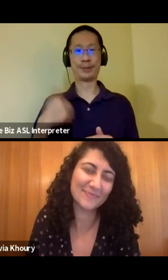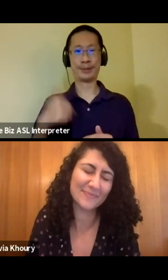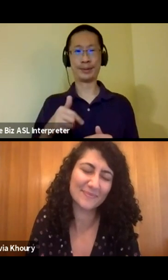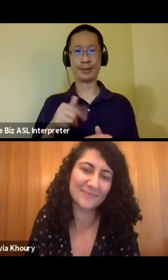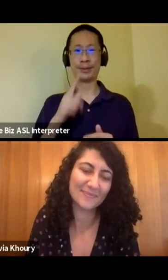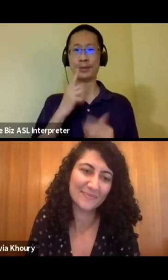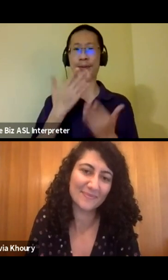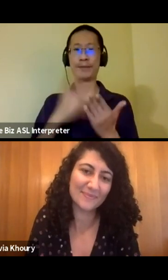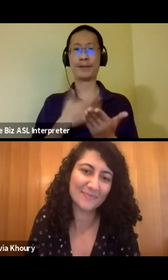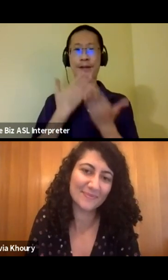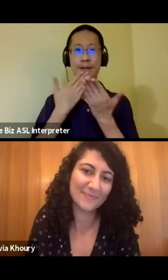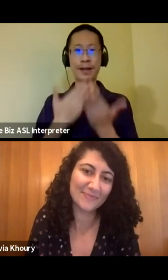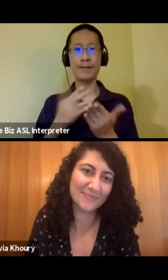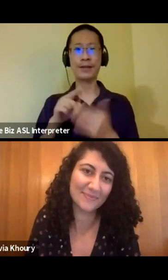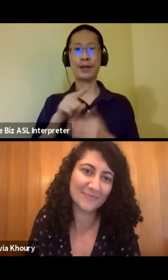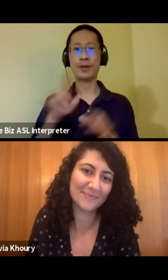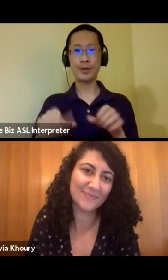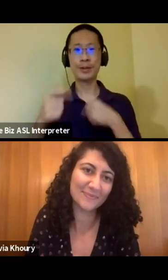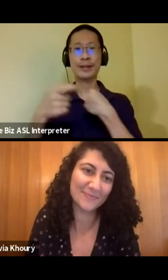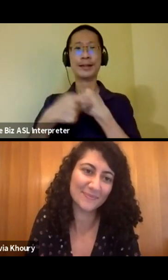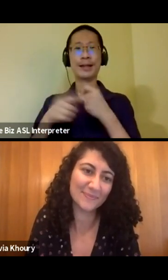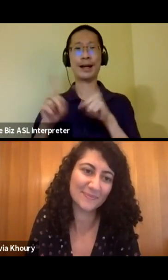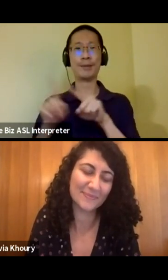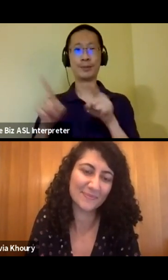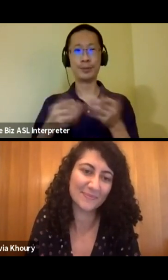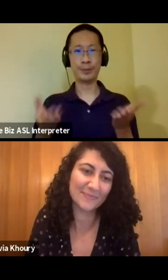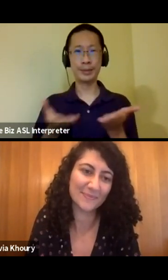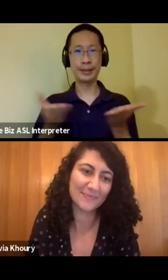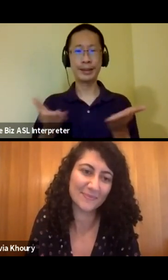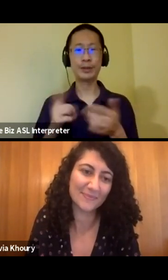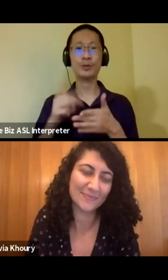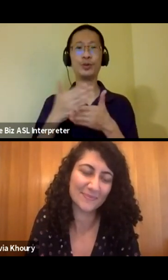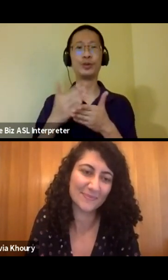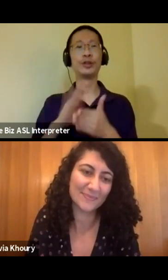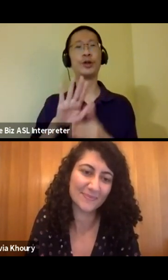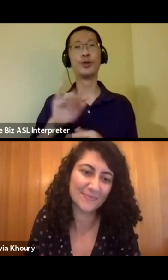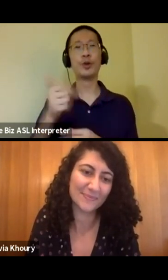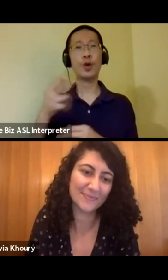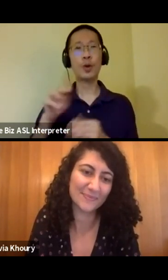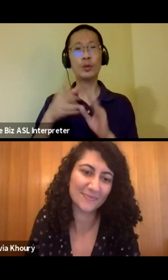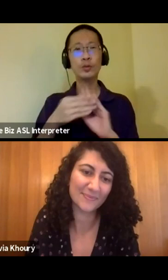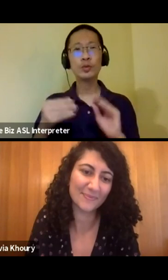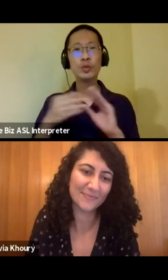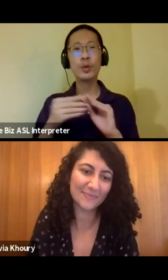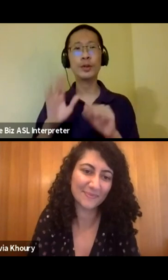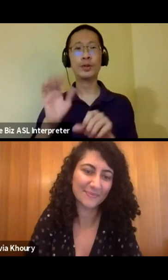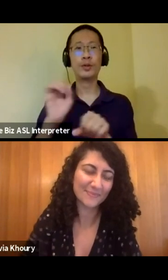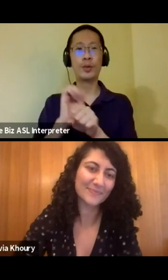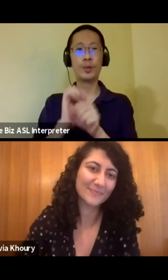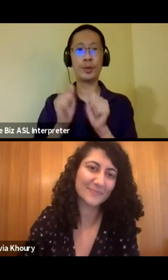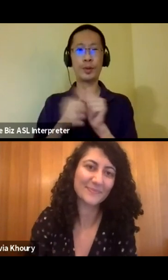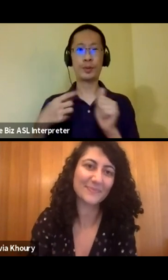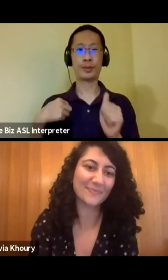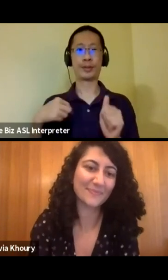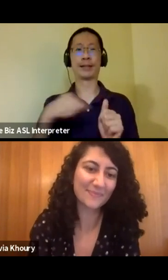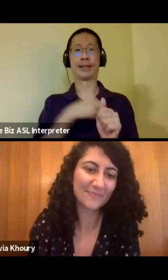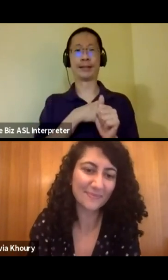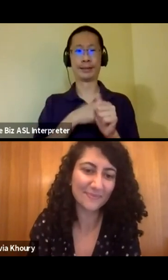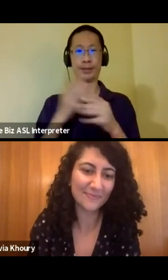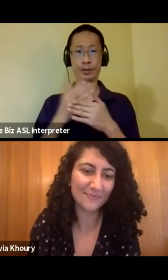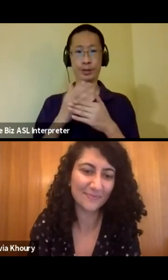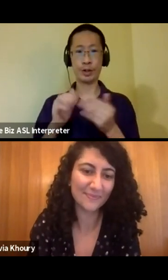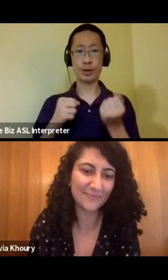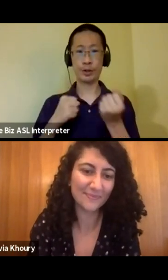incredibly thankful that you all take the time to be here, um, to share your own stories, to share your work with us, uh, to share your